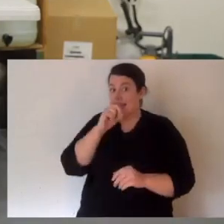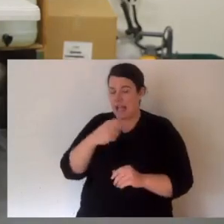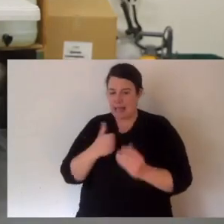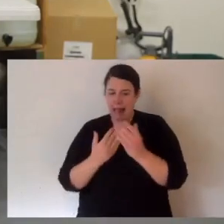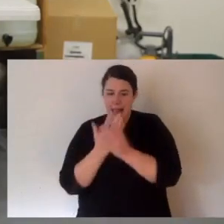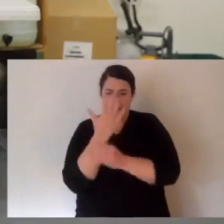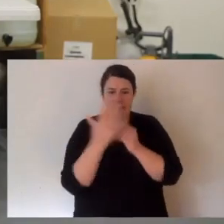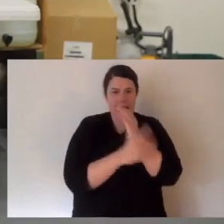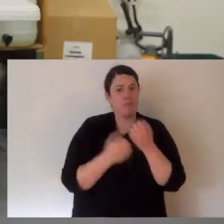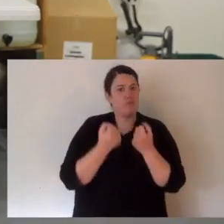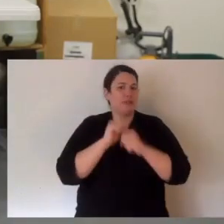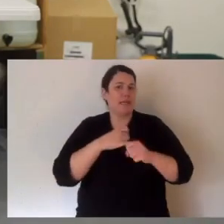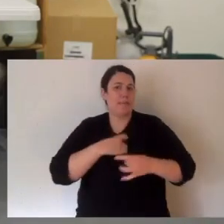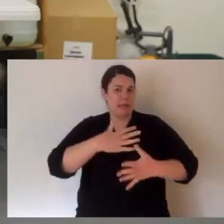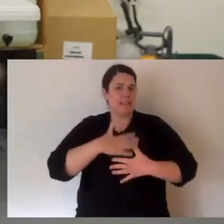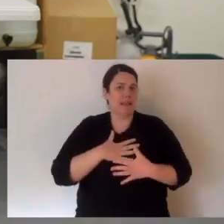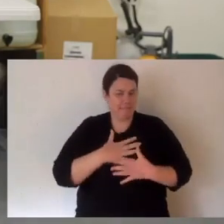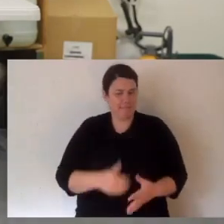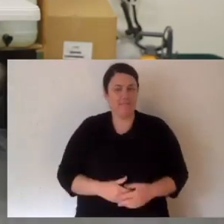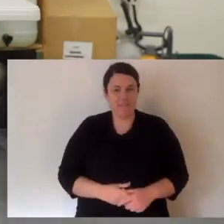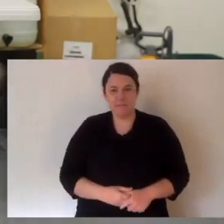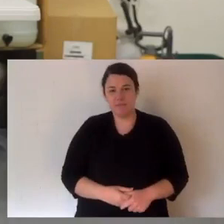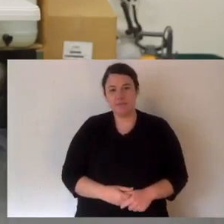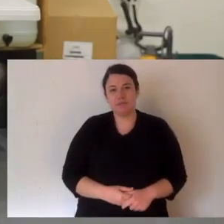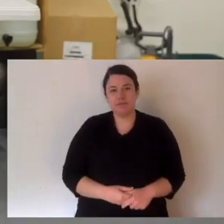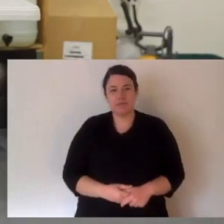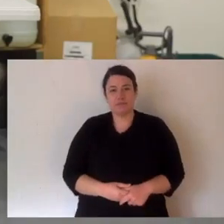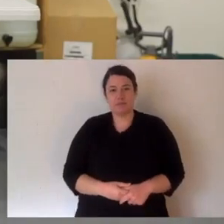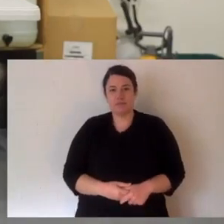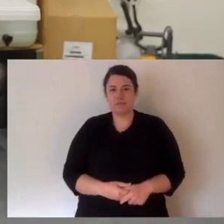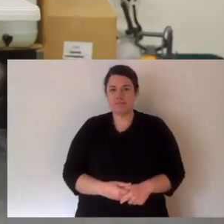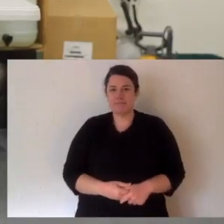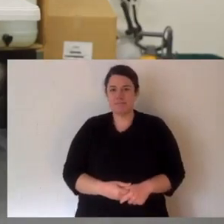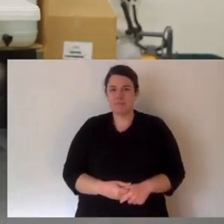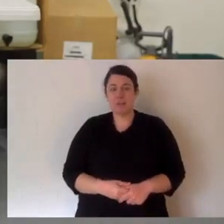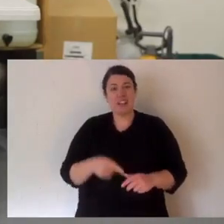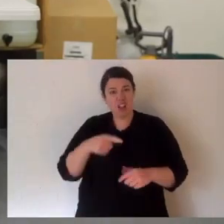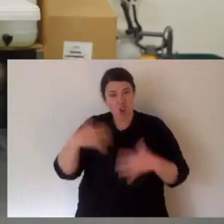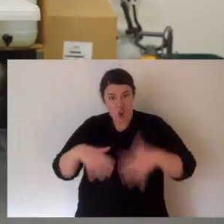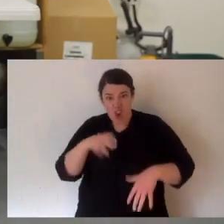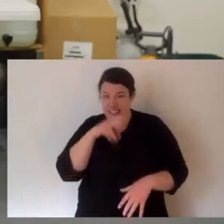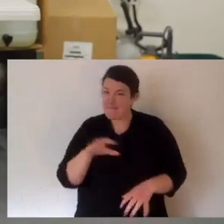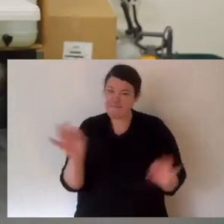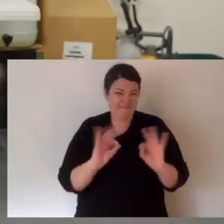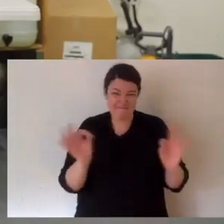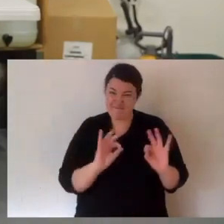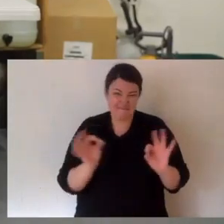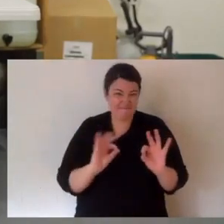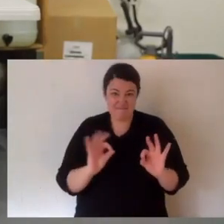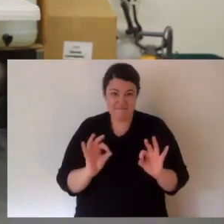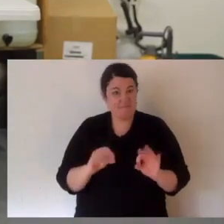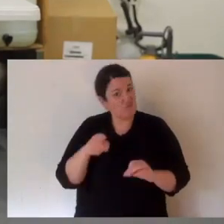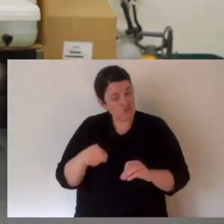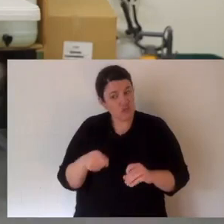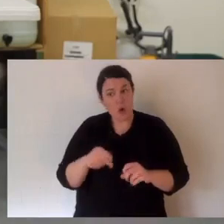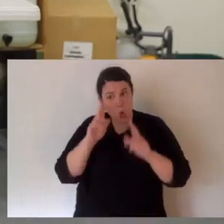we have plastic. The snake's fangs have to go through the plastic. And when they do that, that's when the venom will